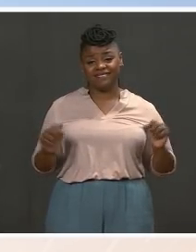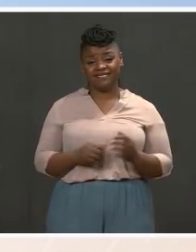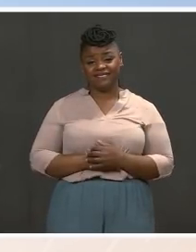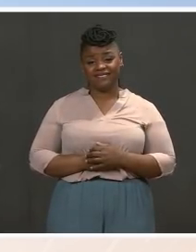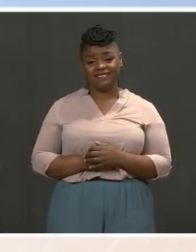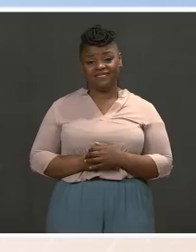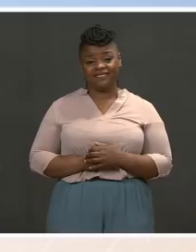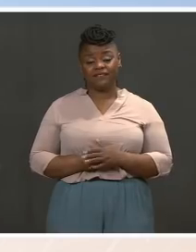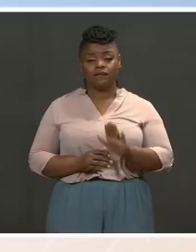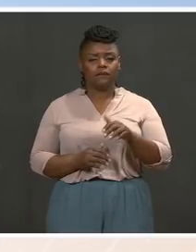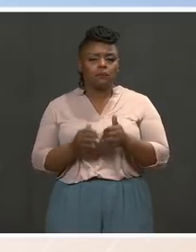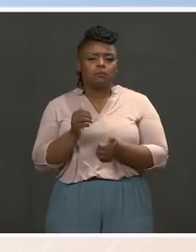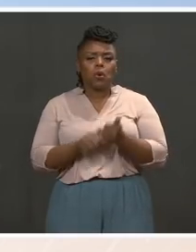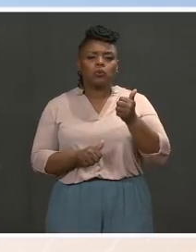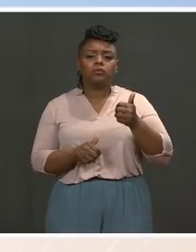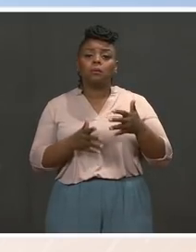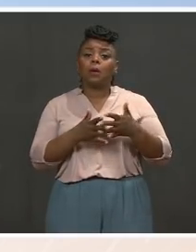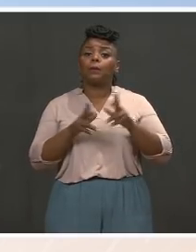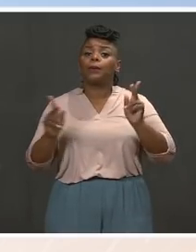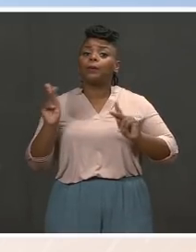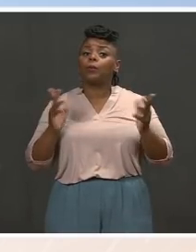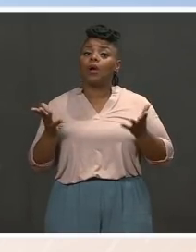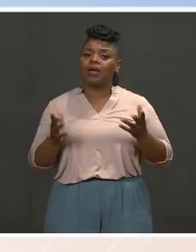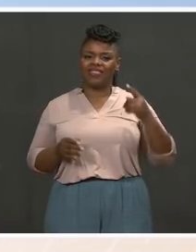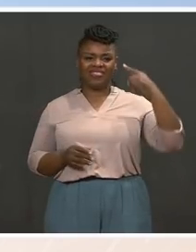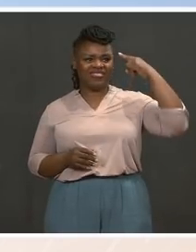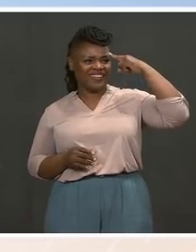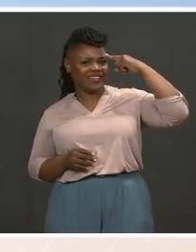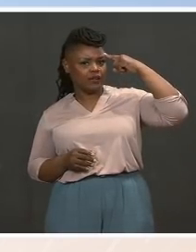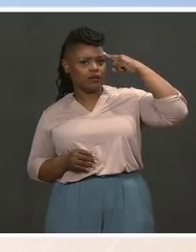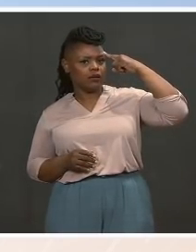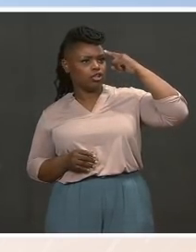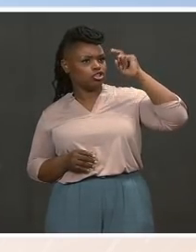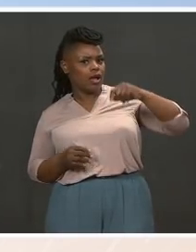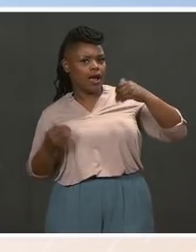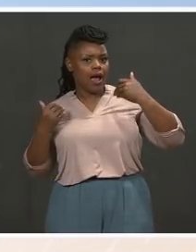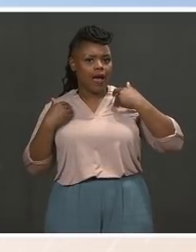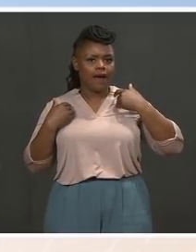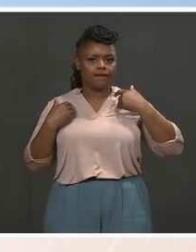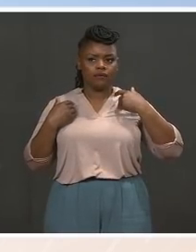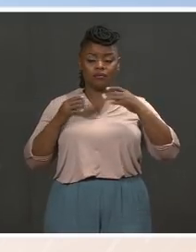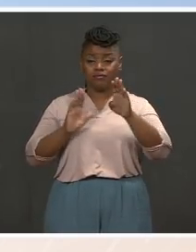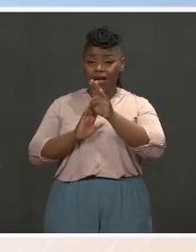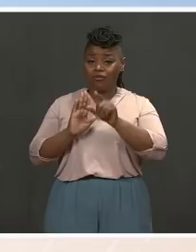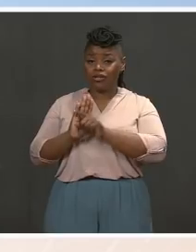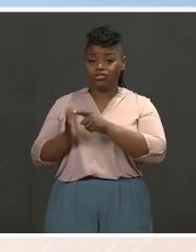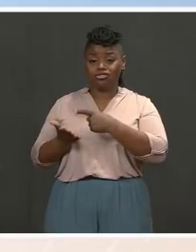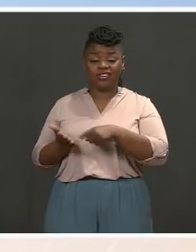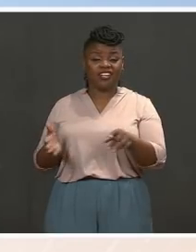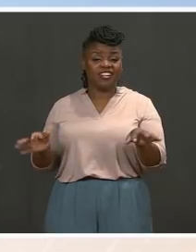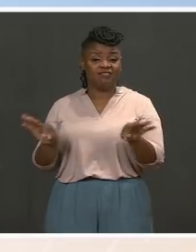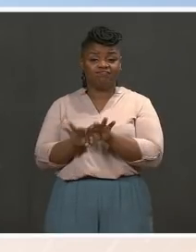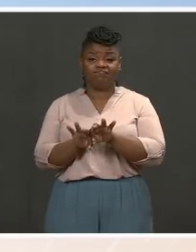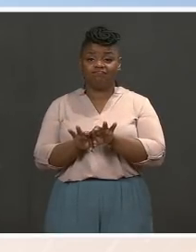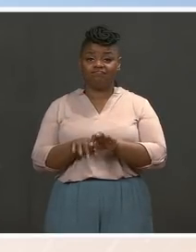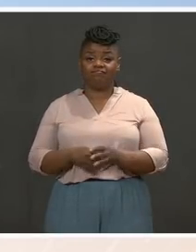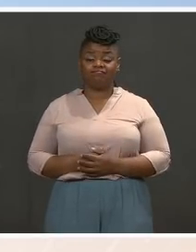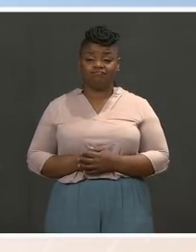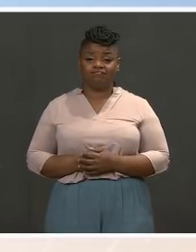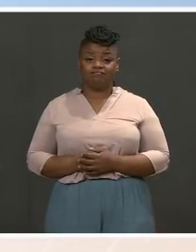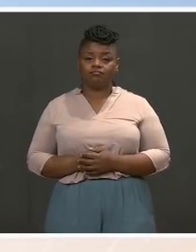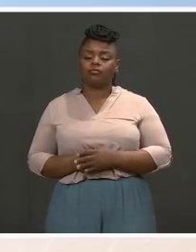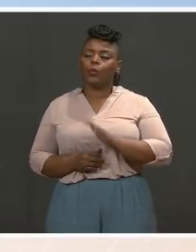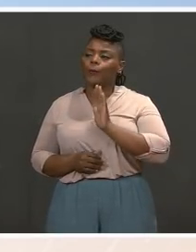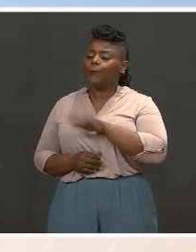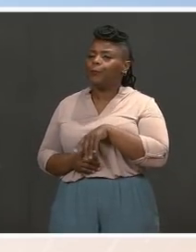not believe that anyone needs to have an assault weapon. So that's really what our focus is on at this point in time. MS. Oh, go Joe Manchin is not